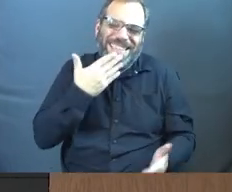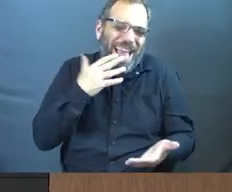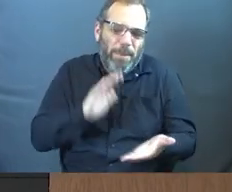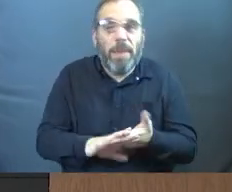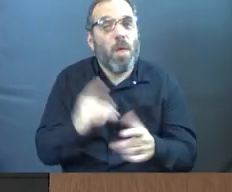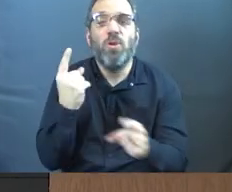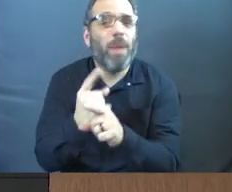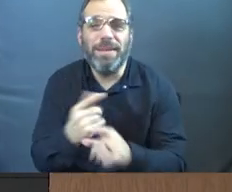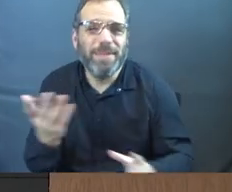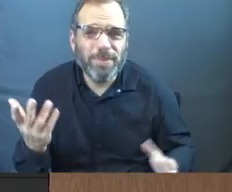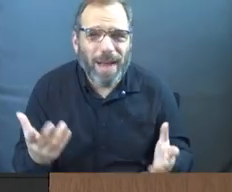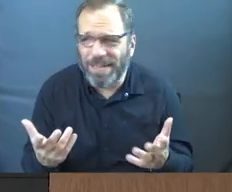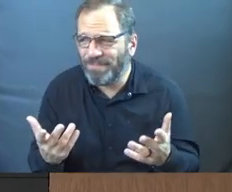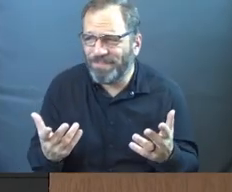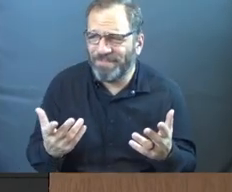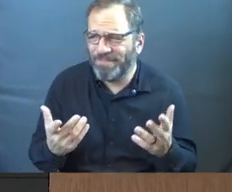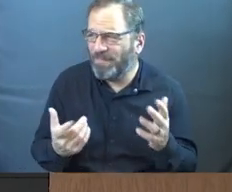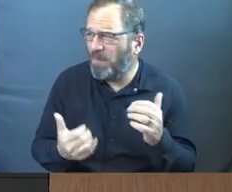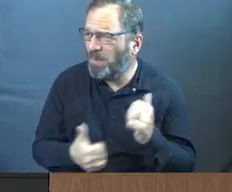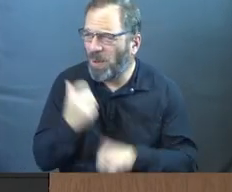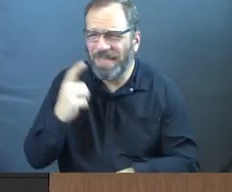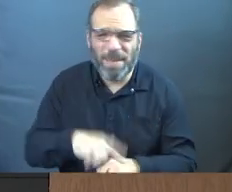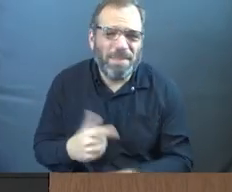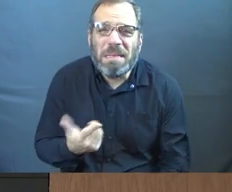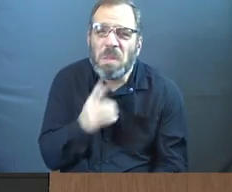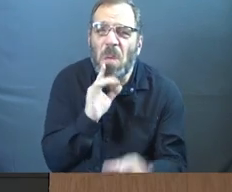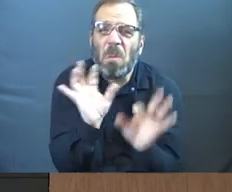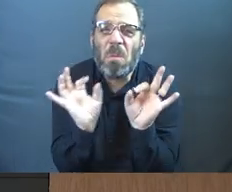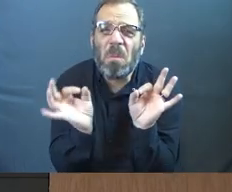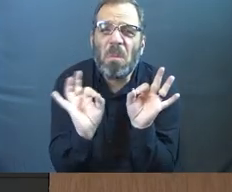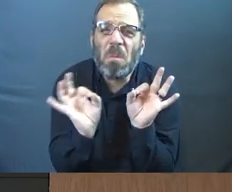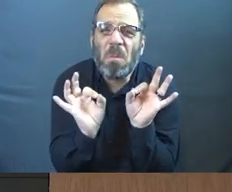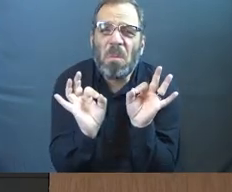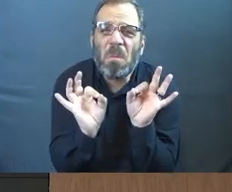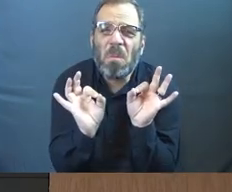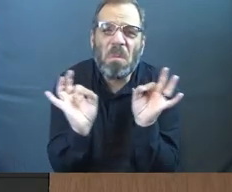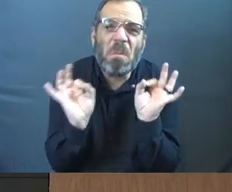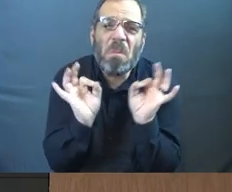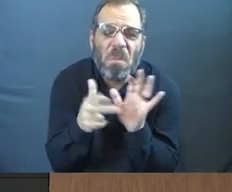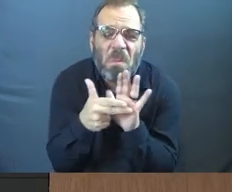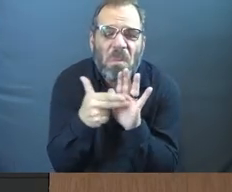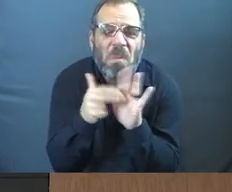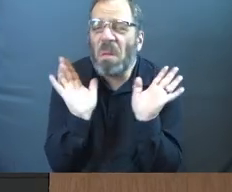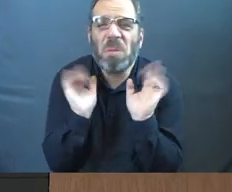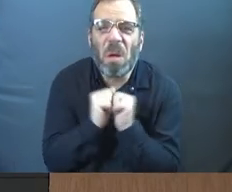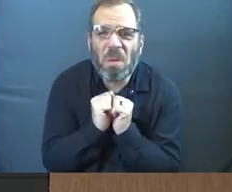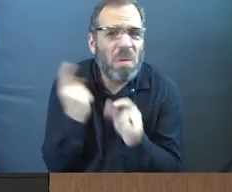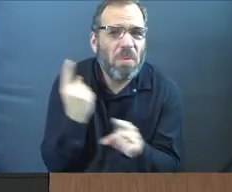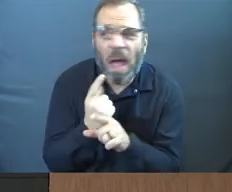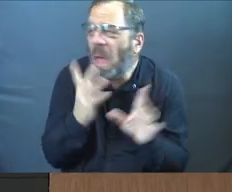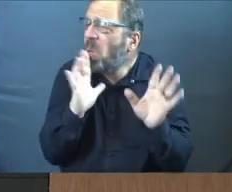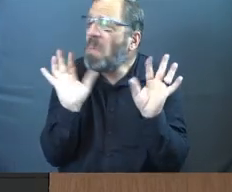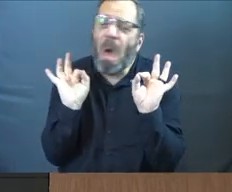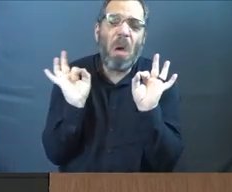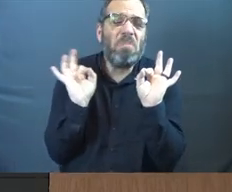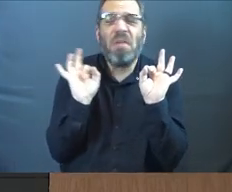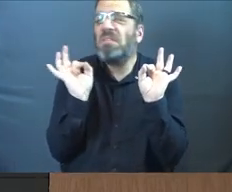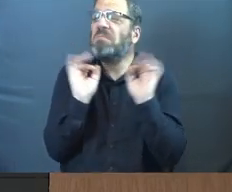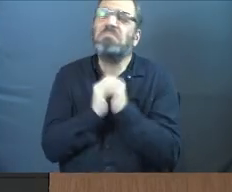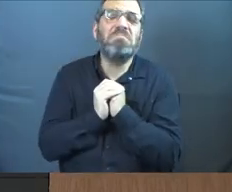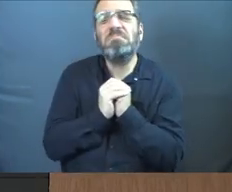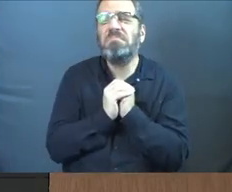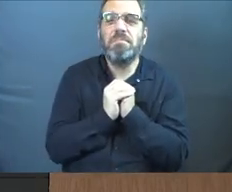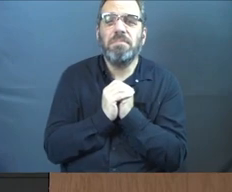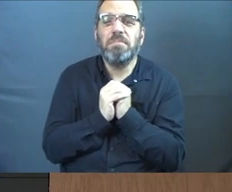you're right. It's not a lot of times. It's not. It's just a tiny little centimeter. Right? It's just a tiny little centimeter